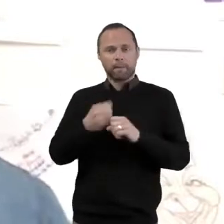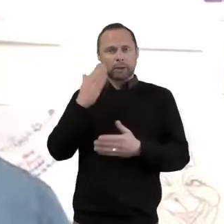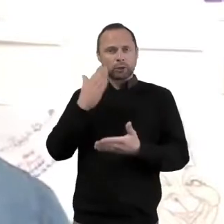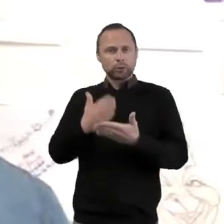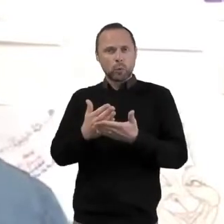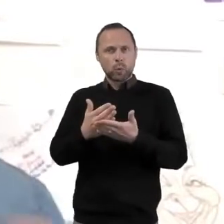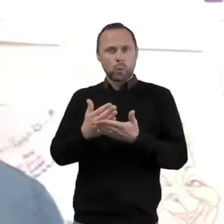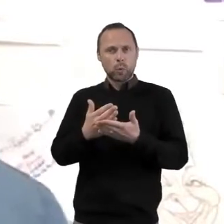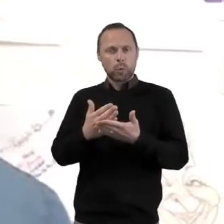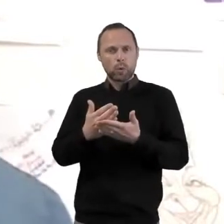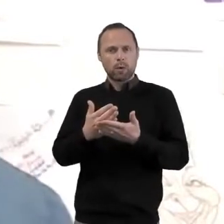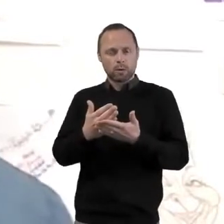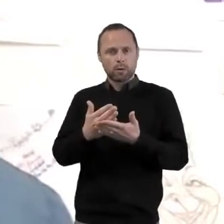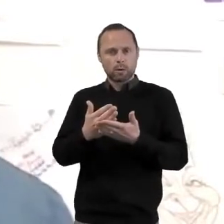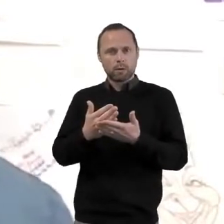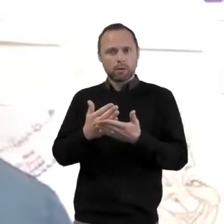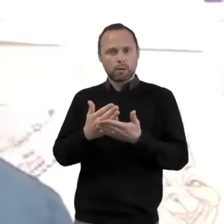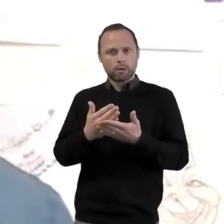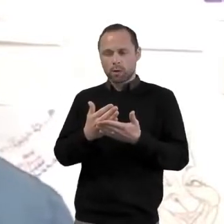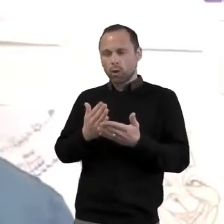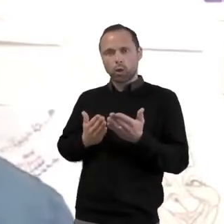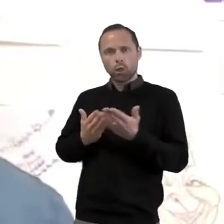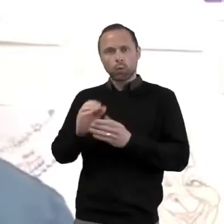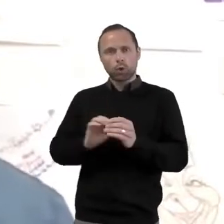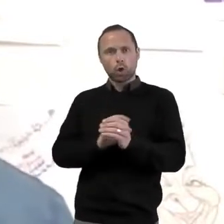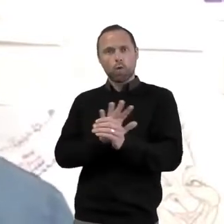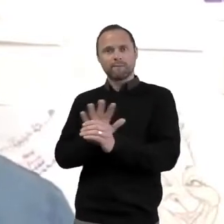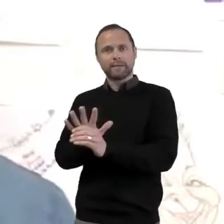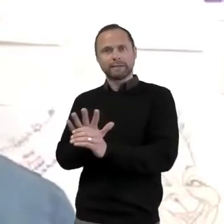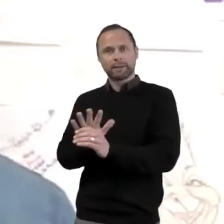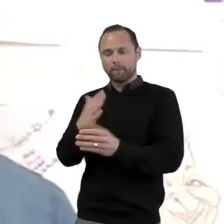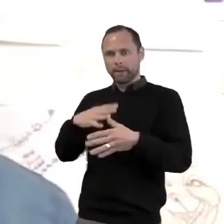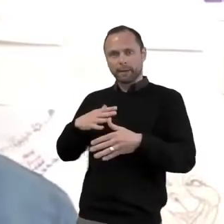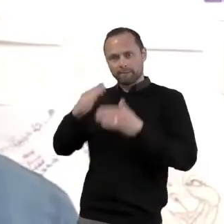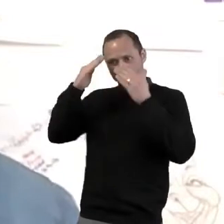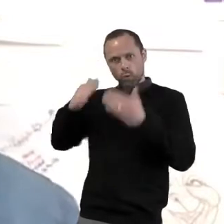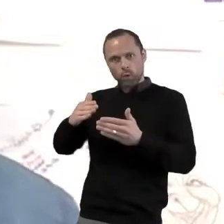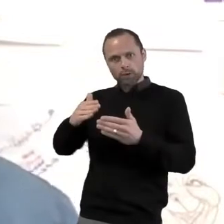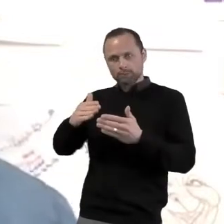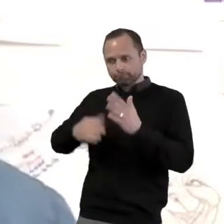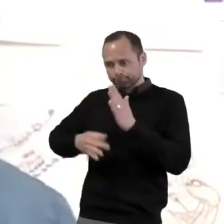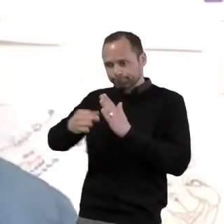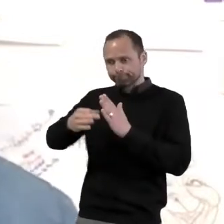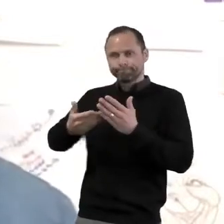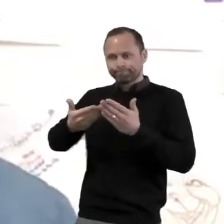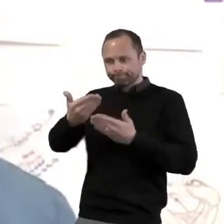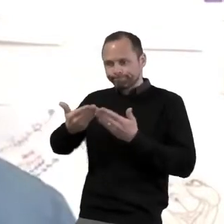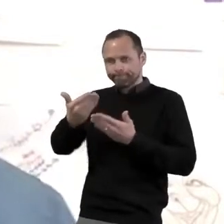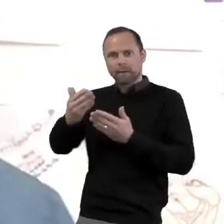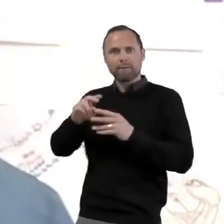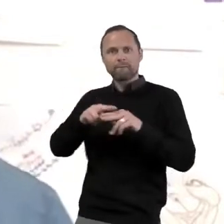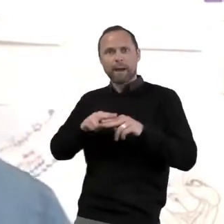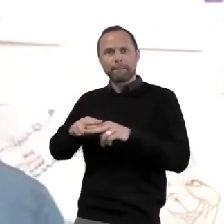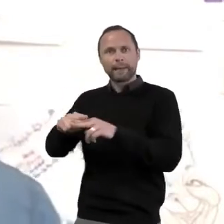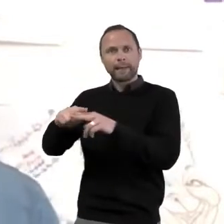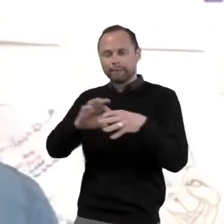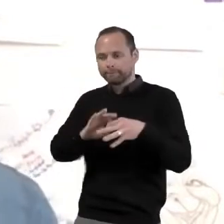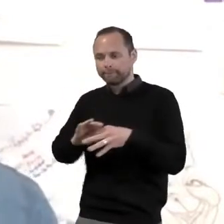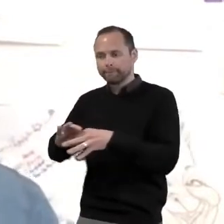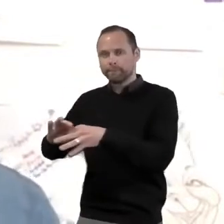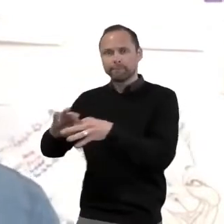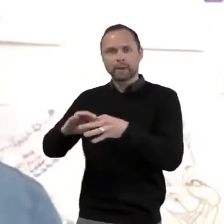family throughout this time doesn't get lost? And that we keep God at the center of our